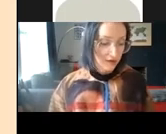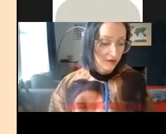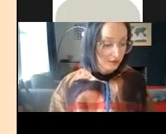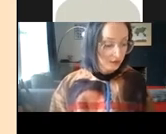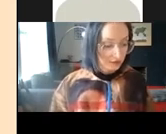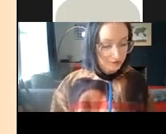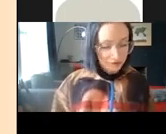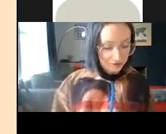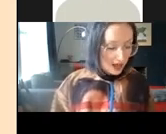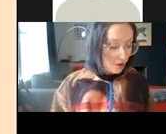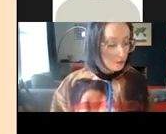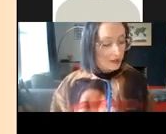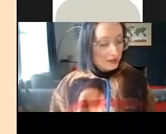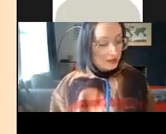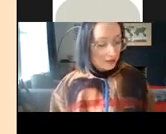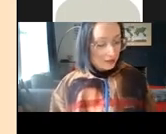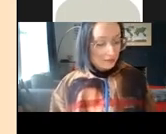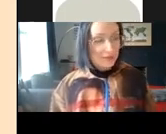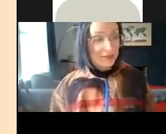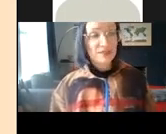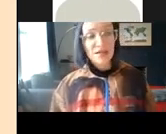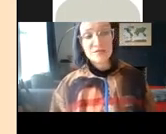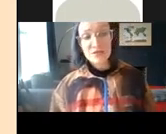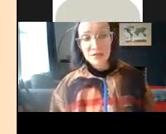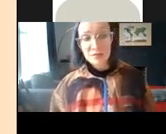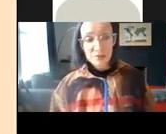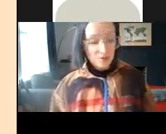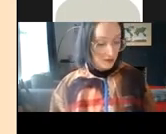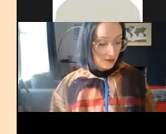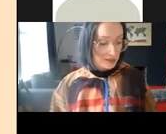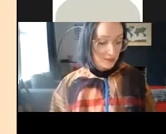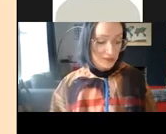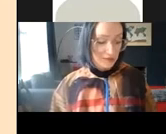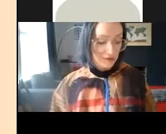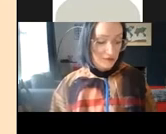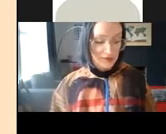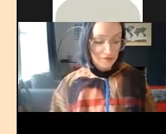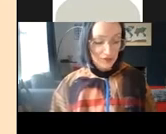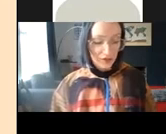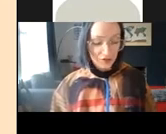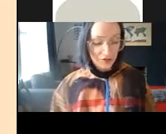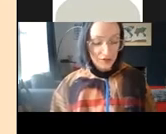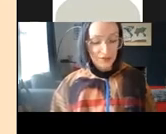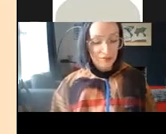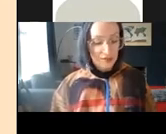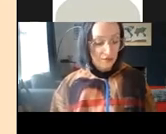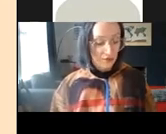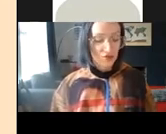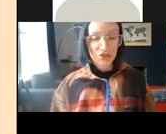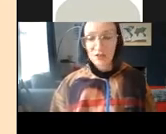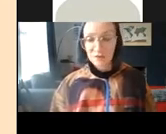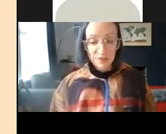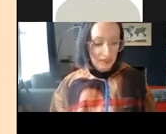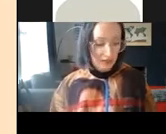now. In the eyes of the animal is a piece of immersive technology that includes